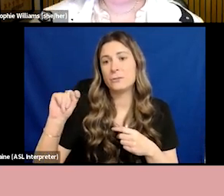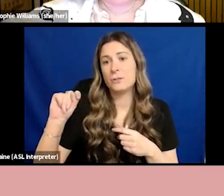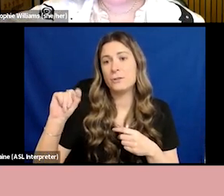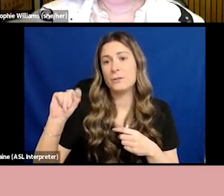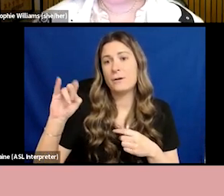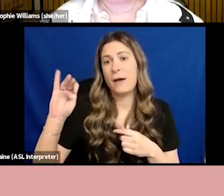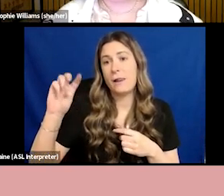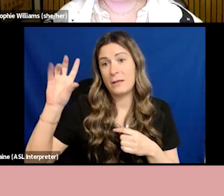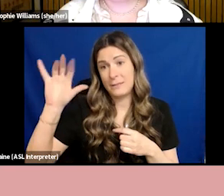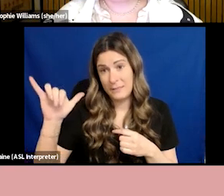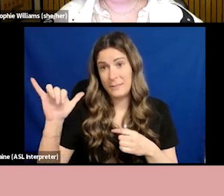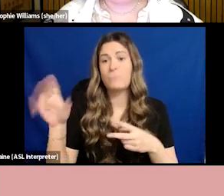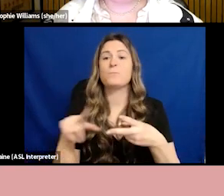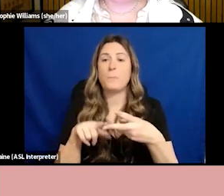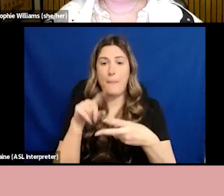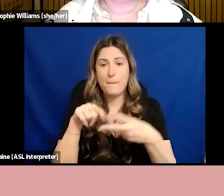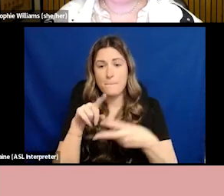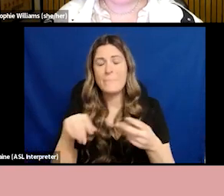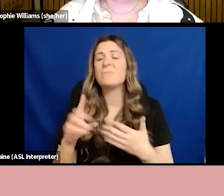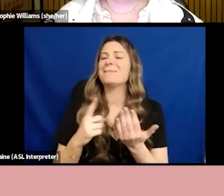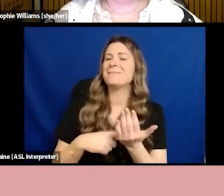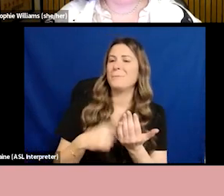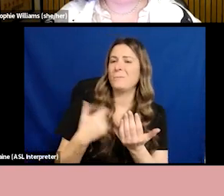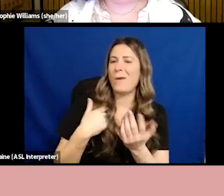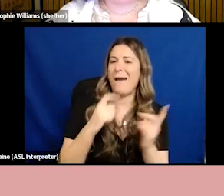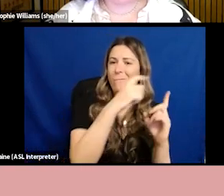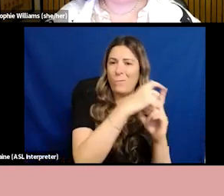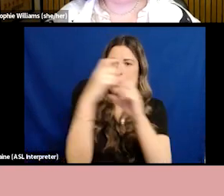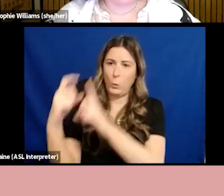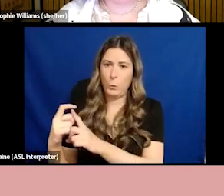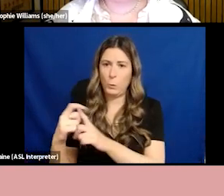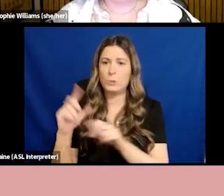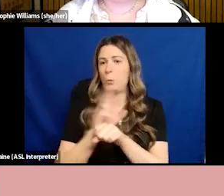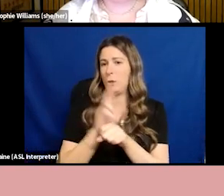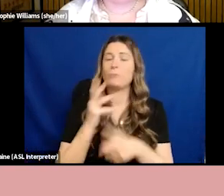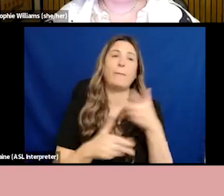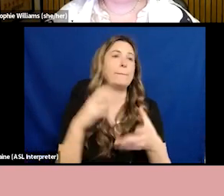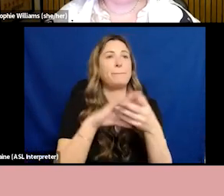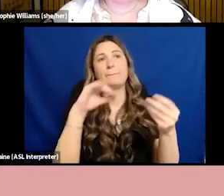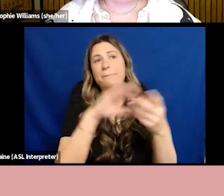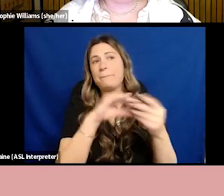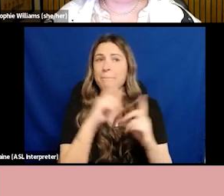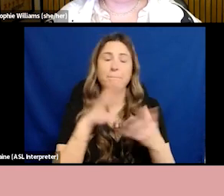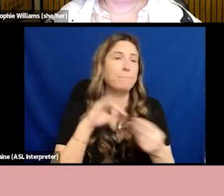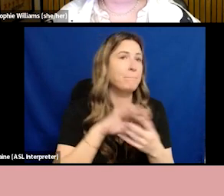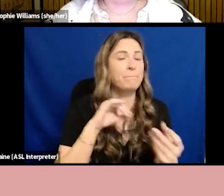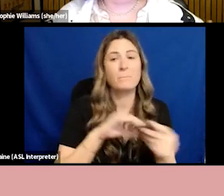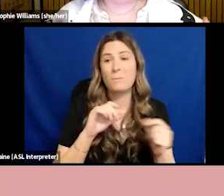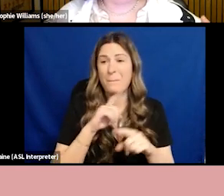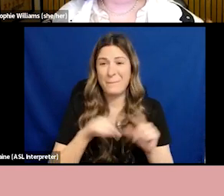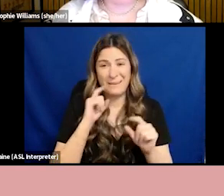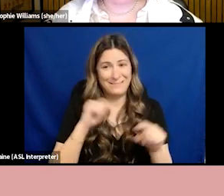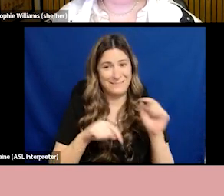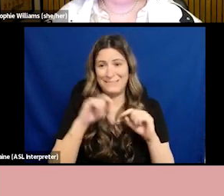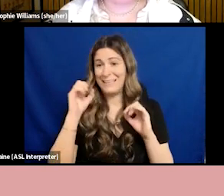can actually be roadblocks. If no one explains to you what we mean when we say these words, then we don't have the